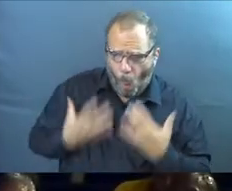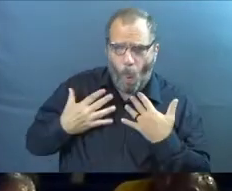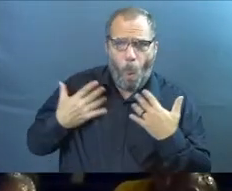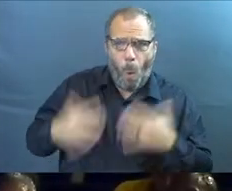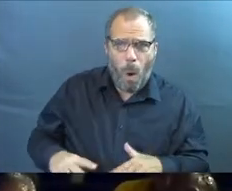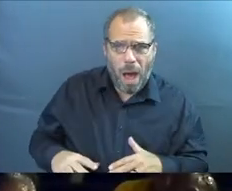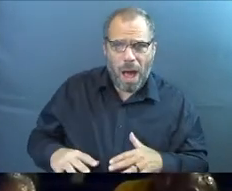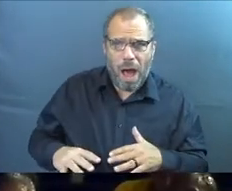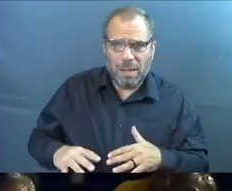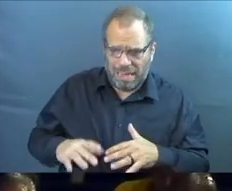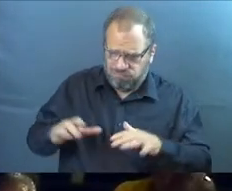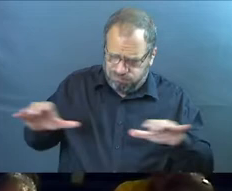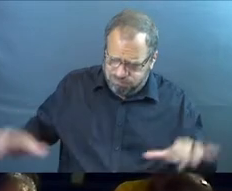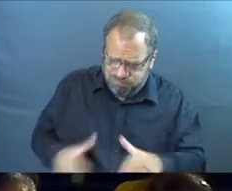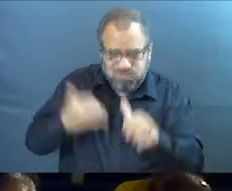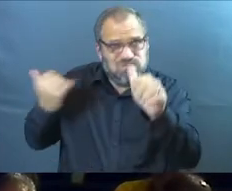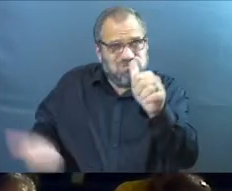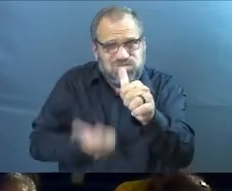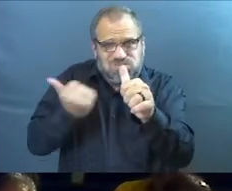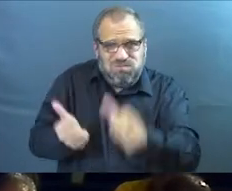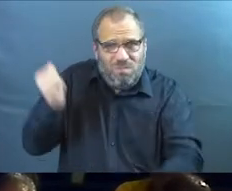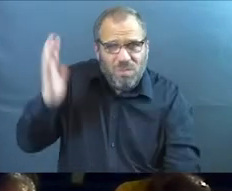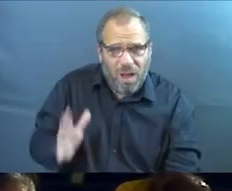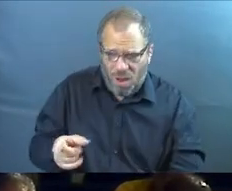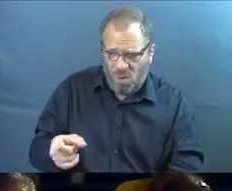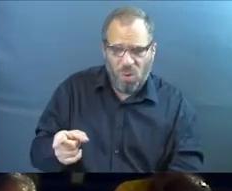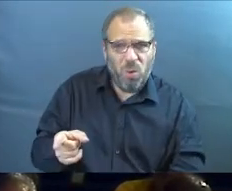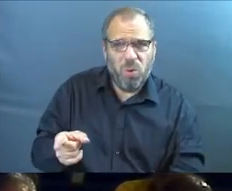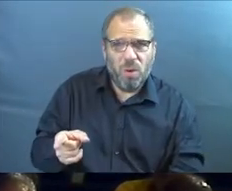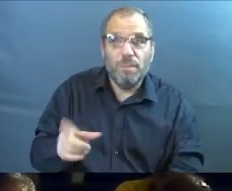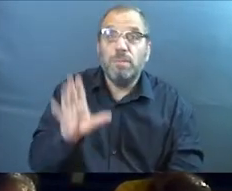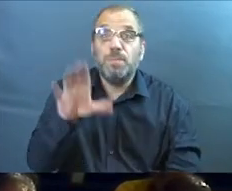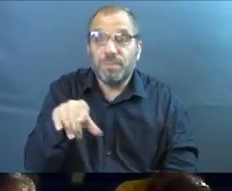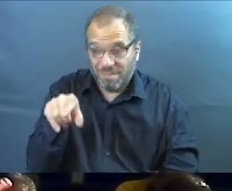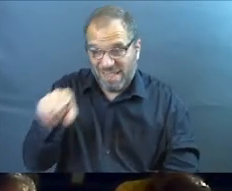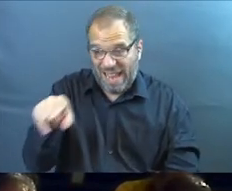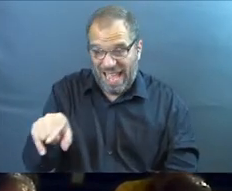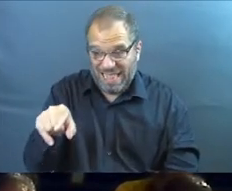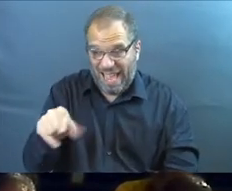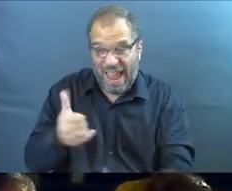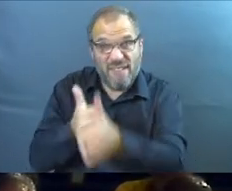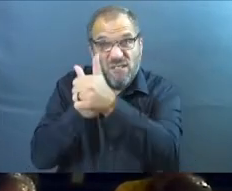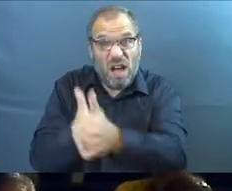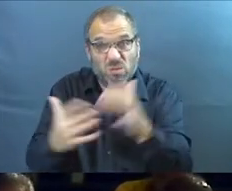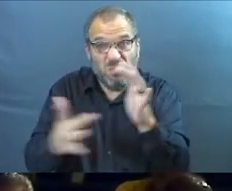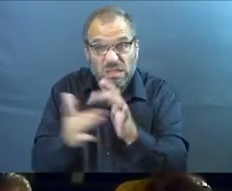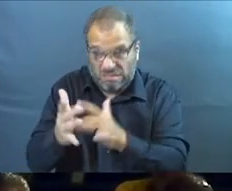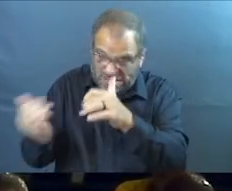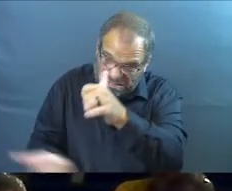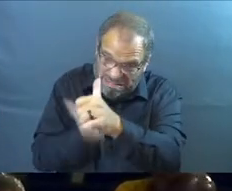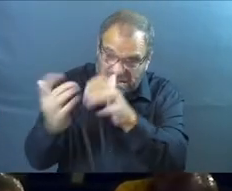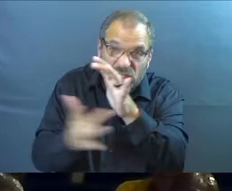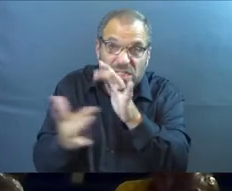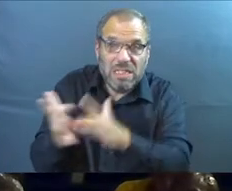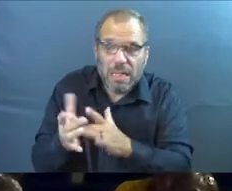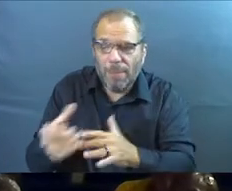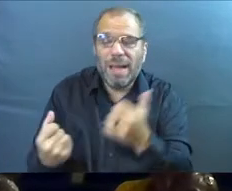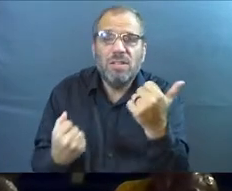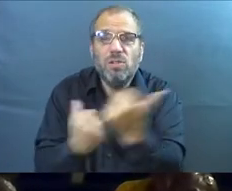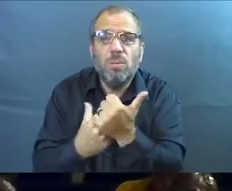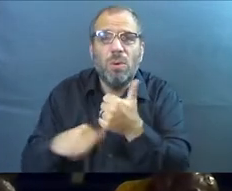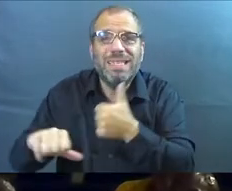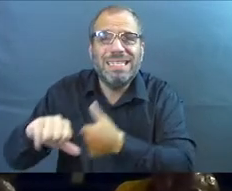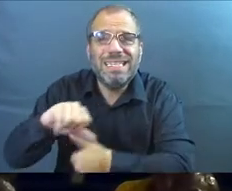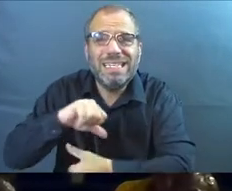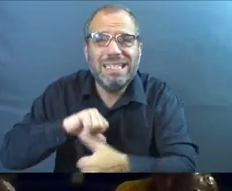That's going hard after God at that level. And not only are they going hard after Jesus, but they're also supporting